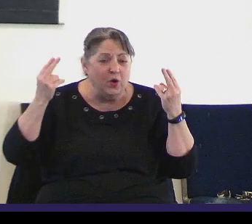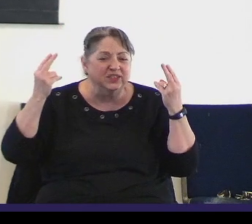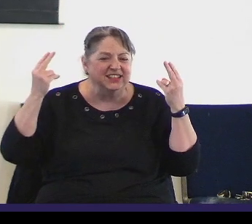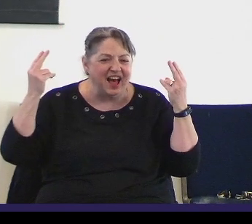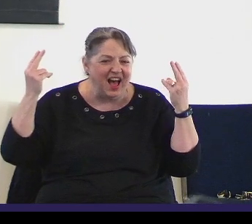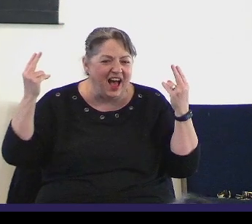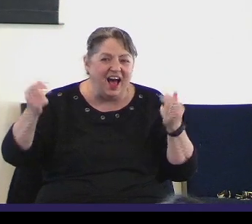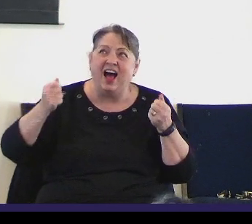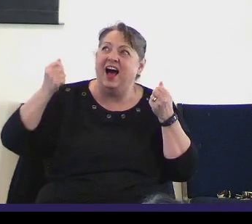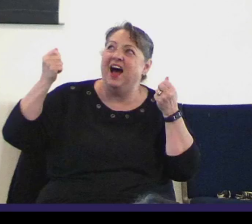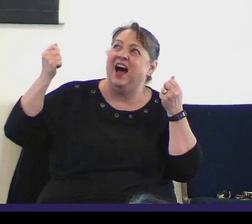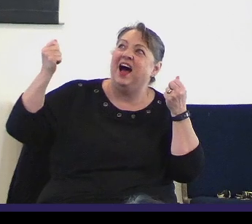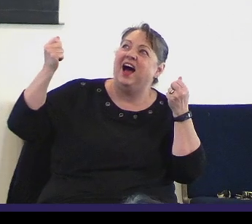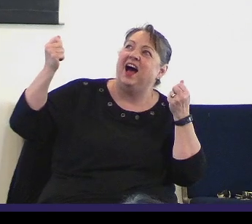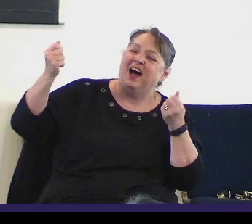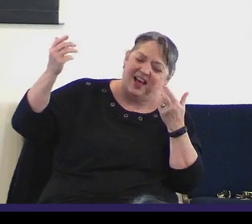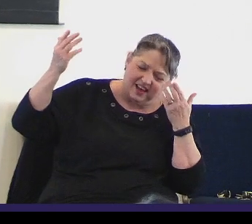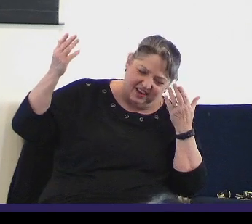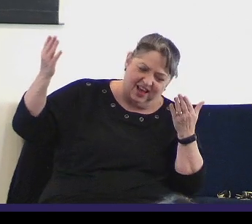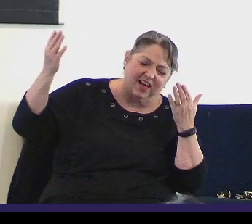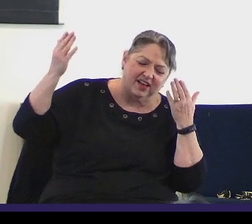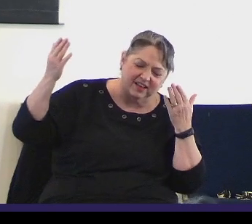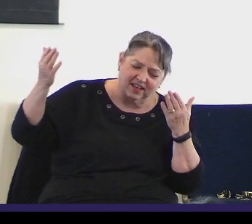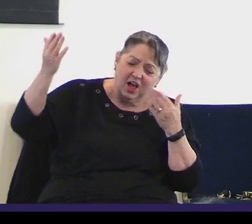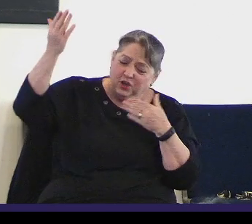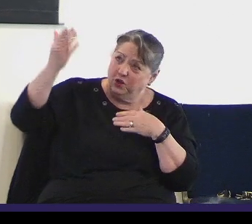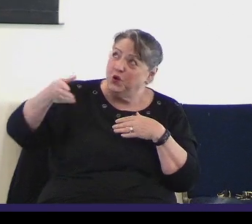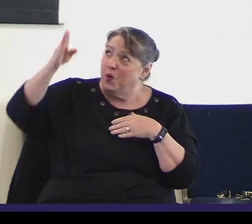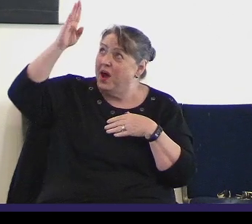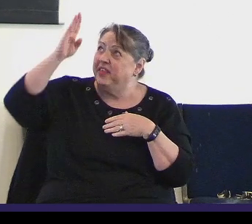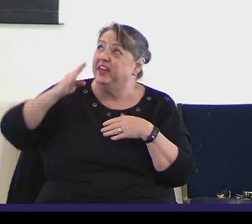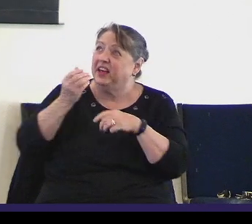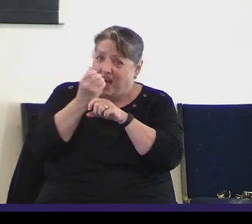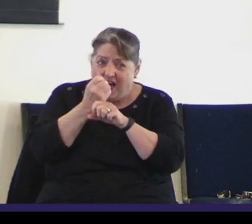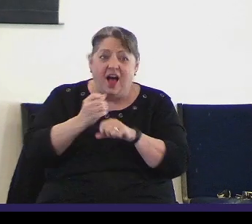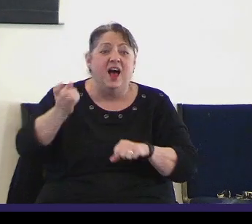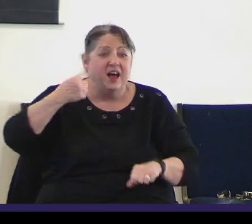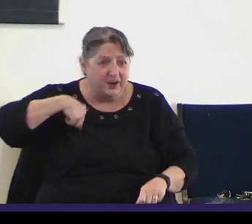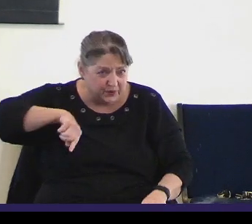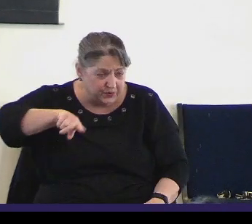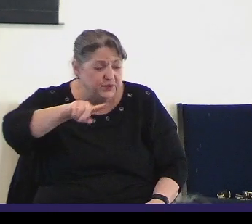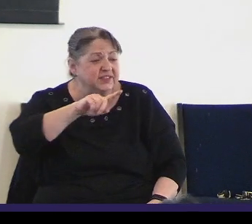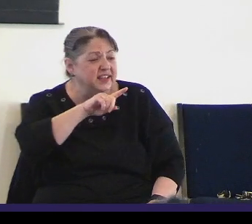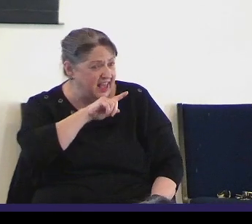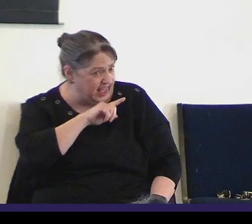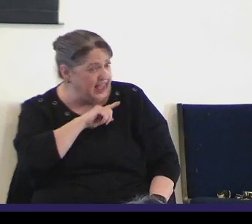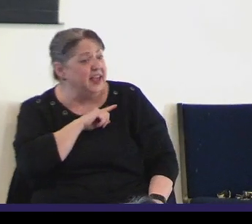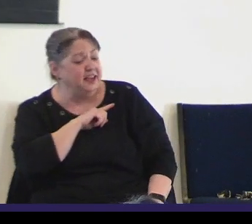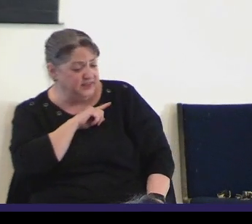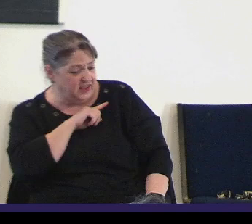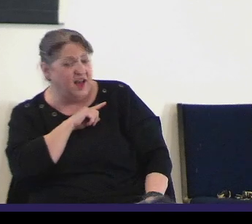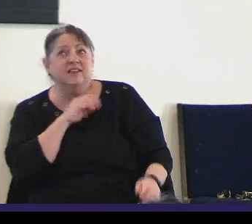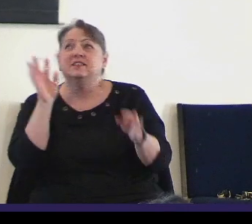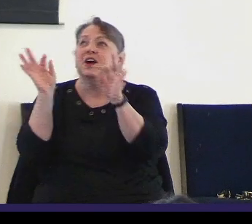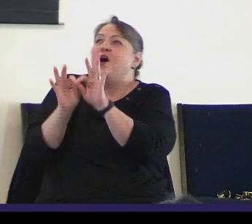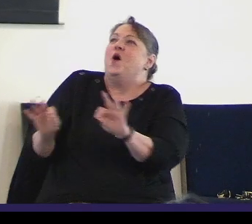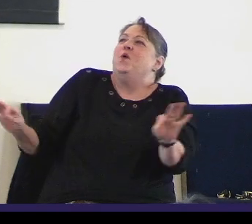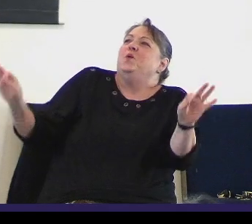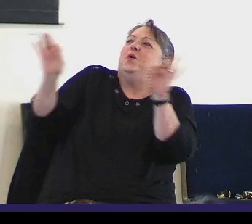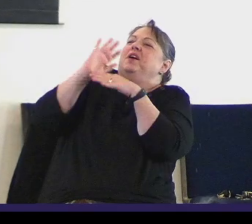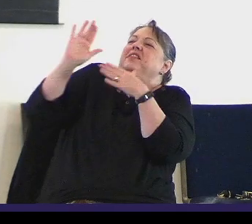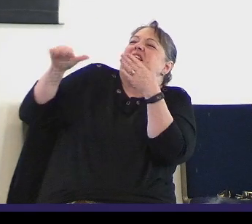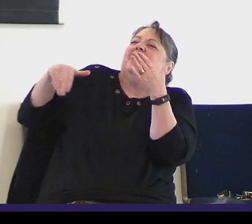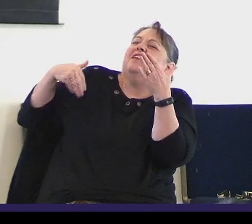Hosanna, Hosanna. You are the God who saves us,